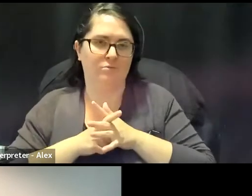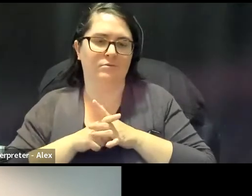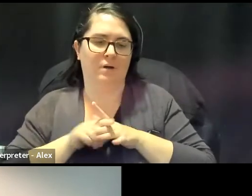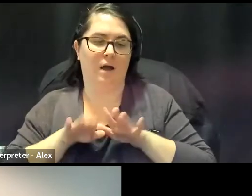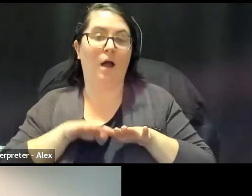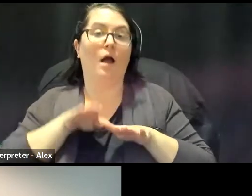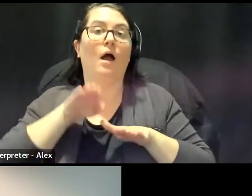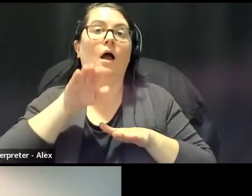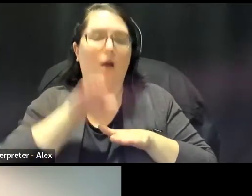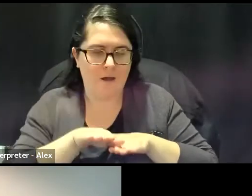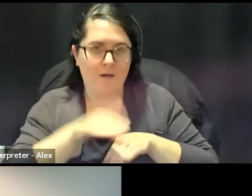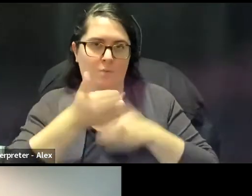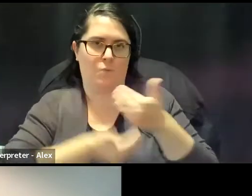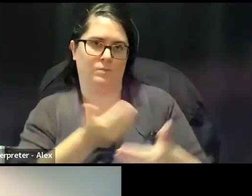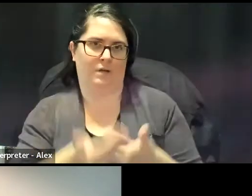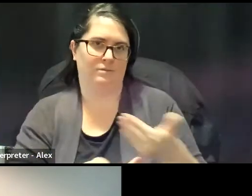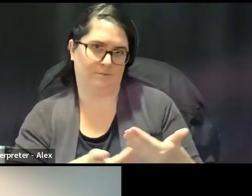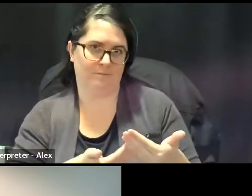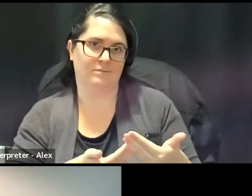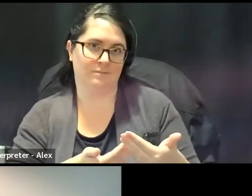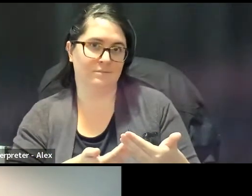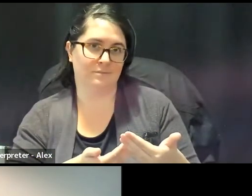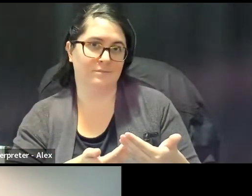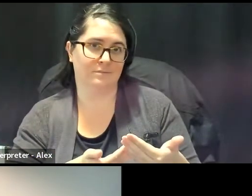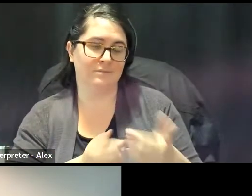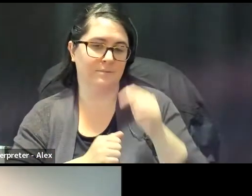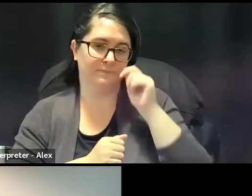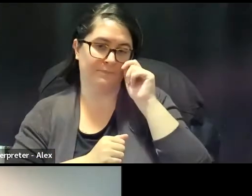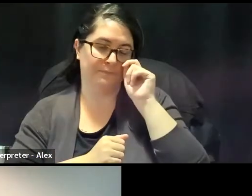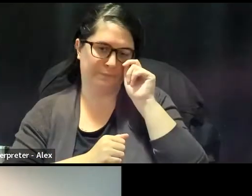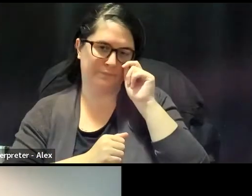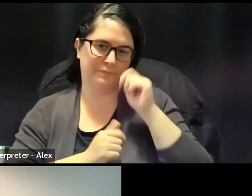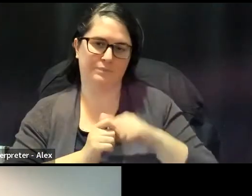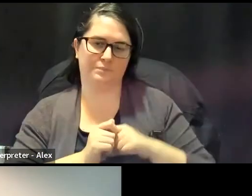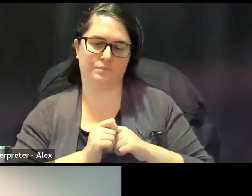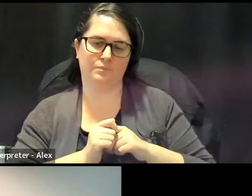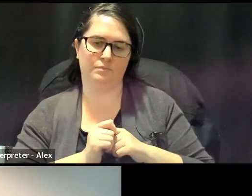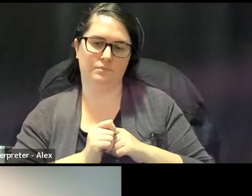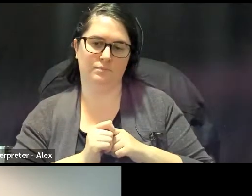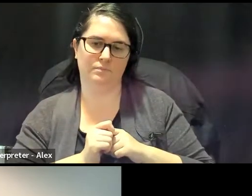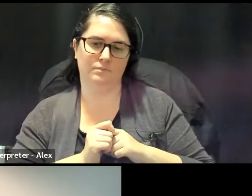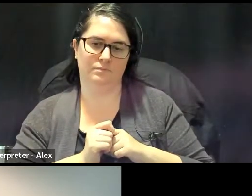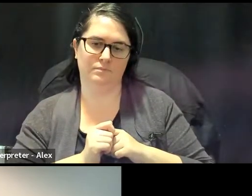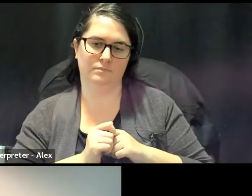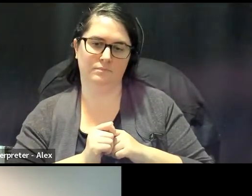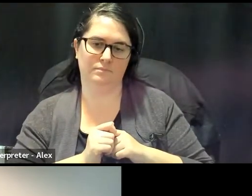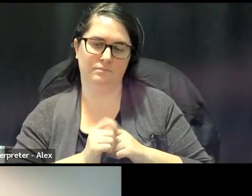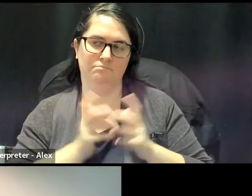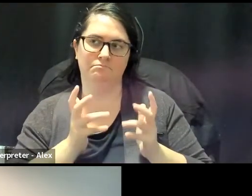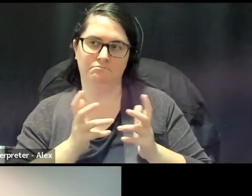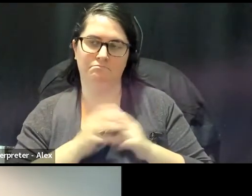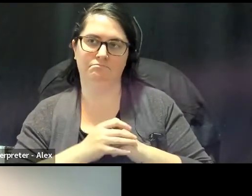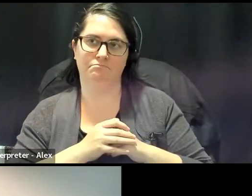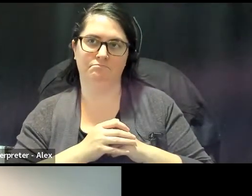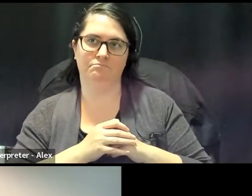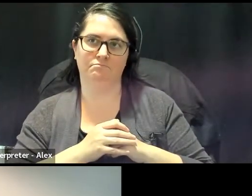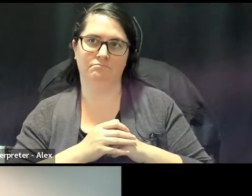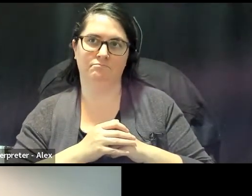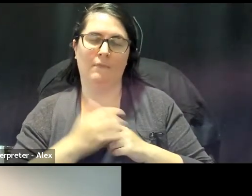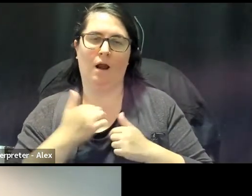that, um, process, um, but, you know, um, I do remember, um,